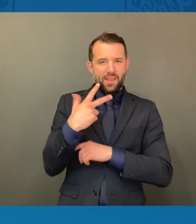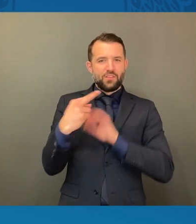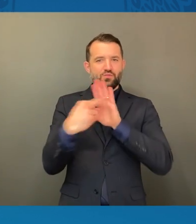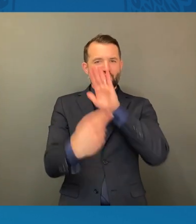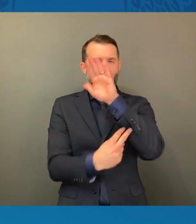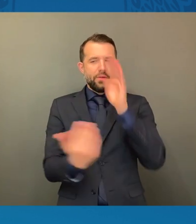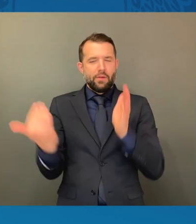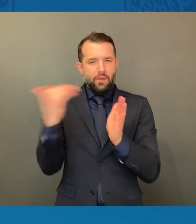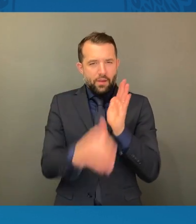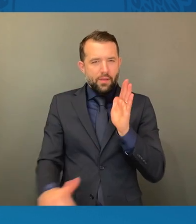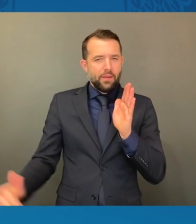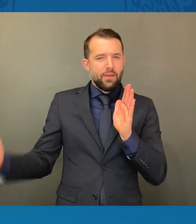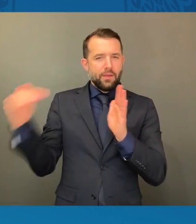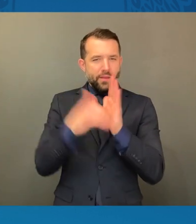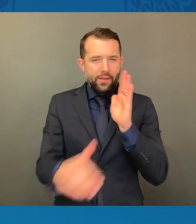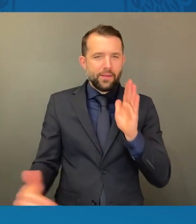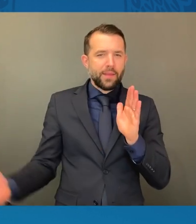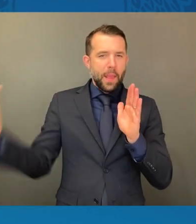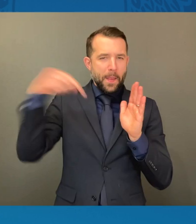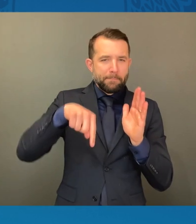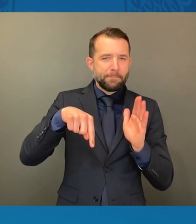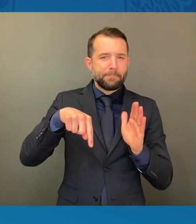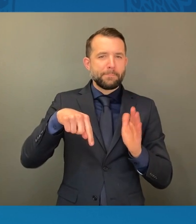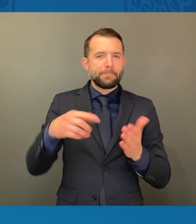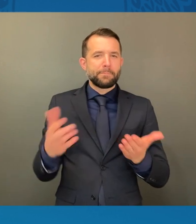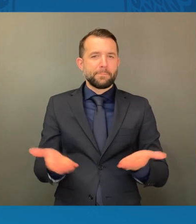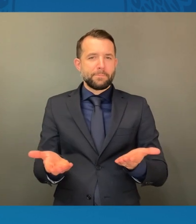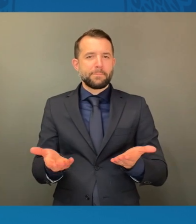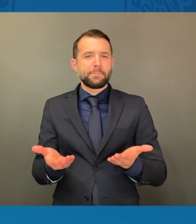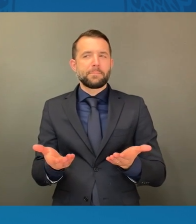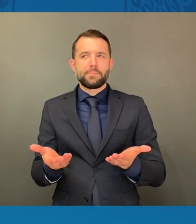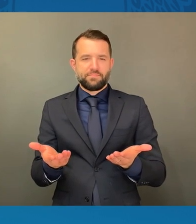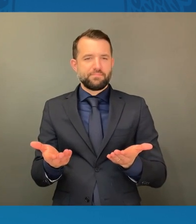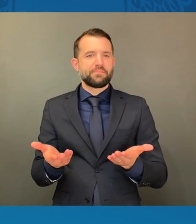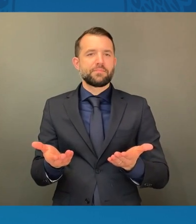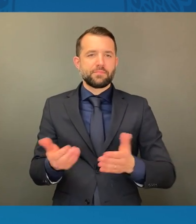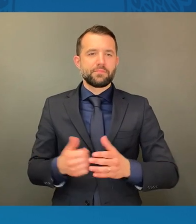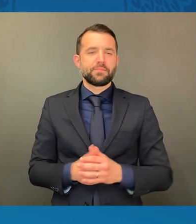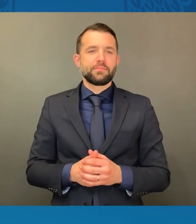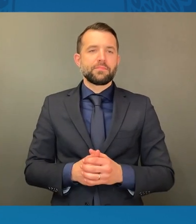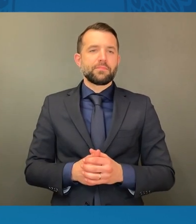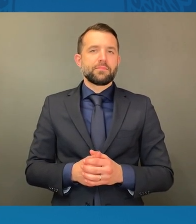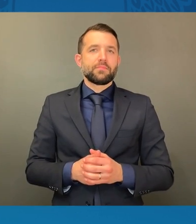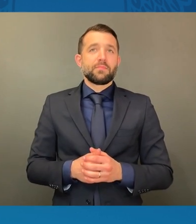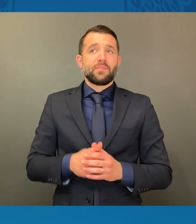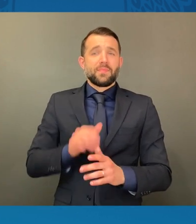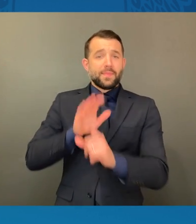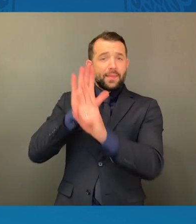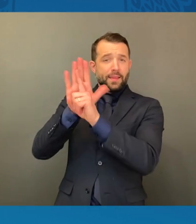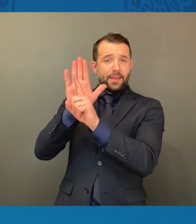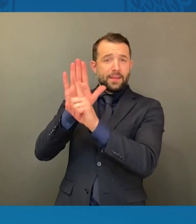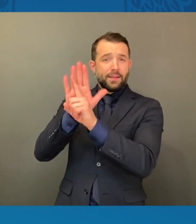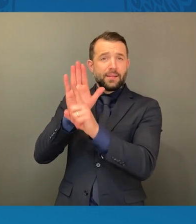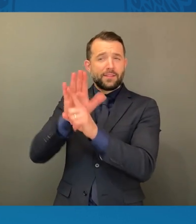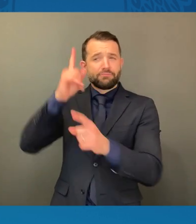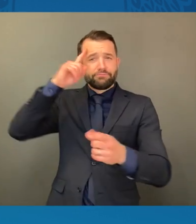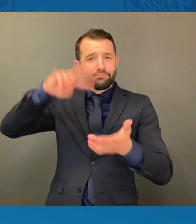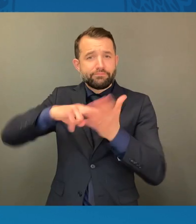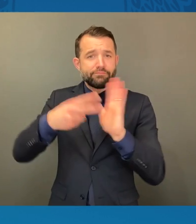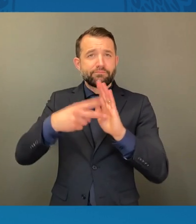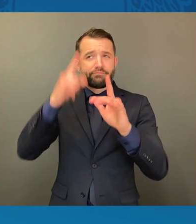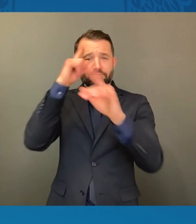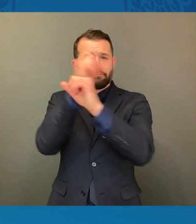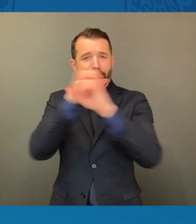again and again. It is that clarity of purpose, that